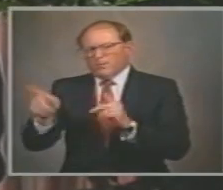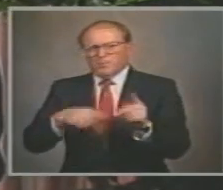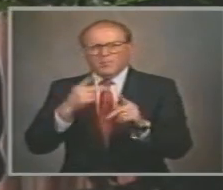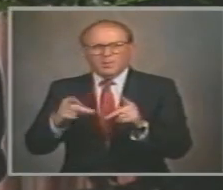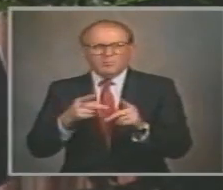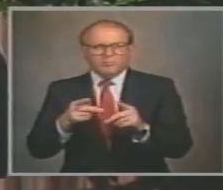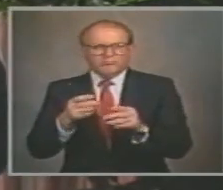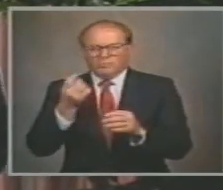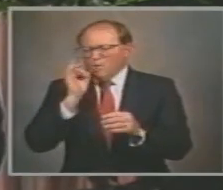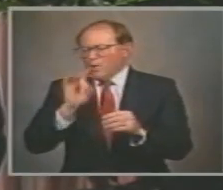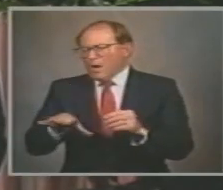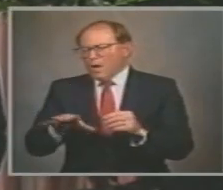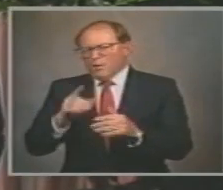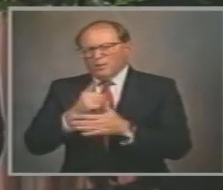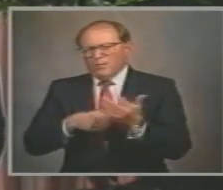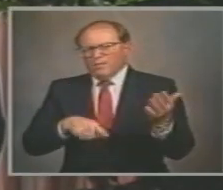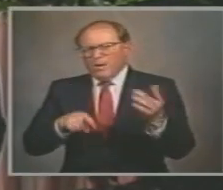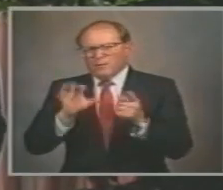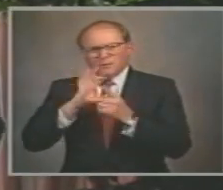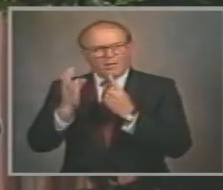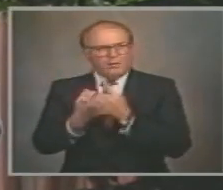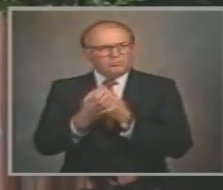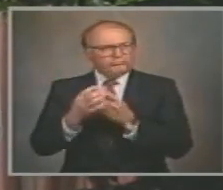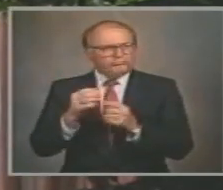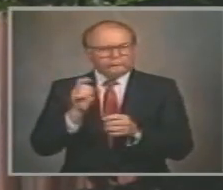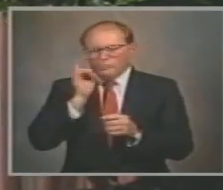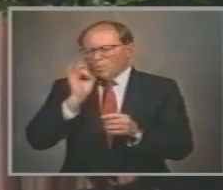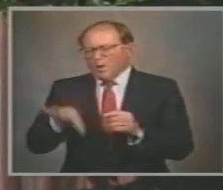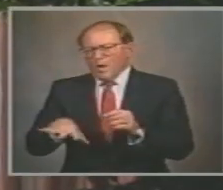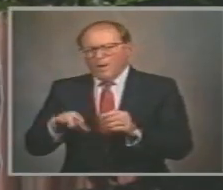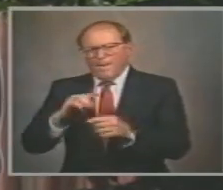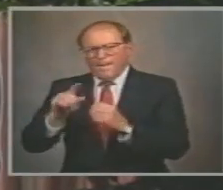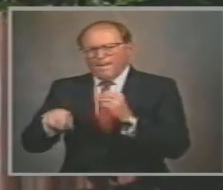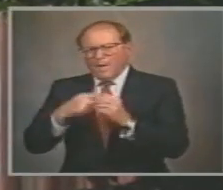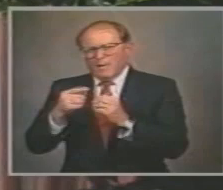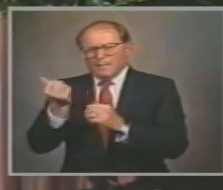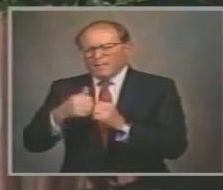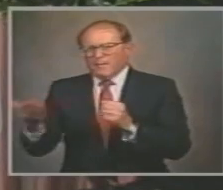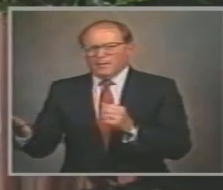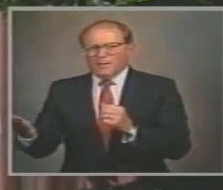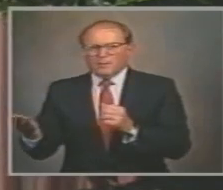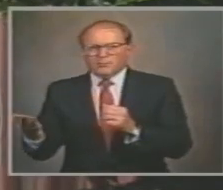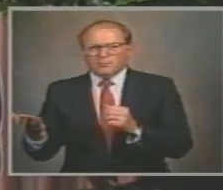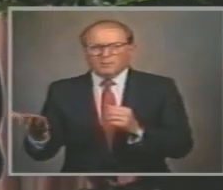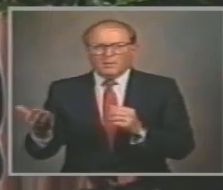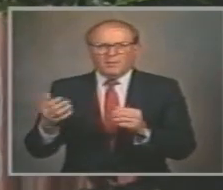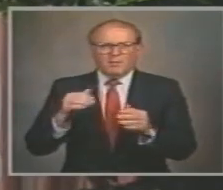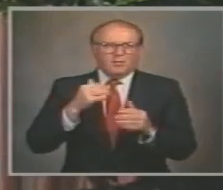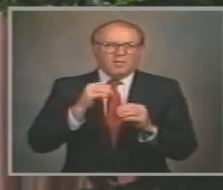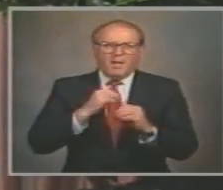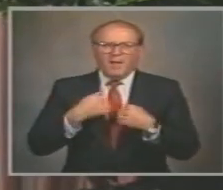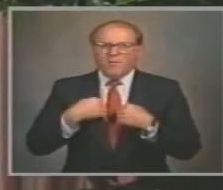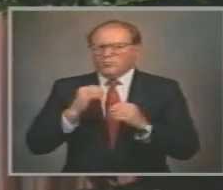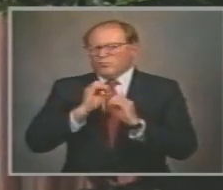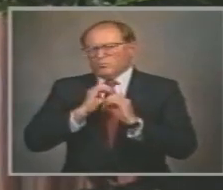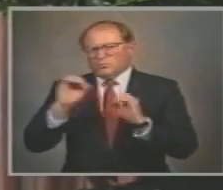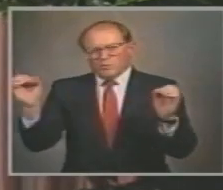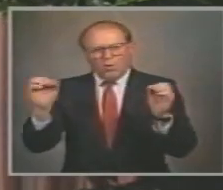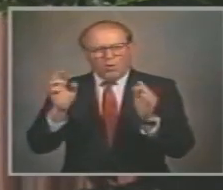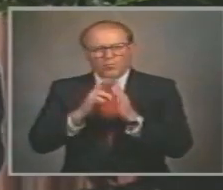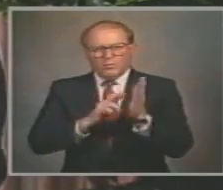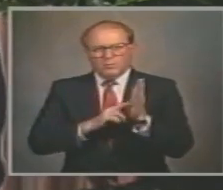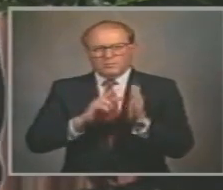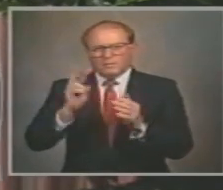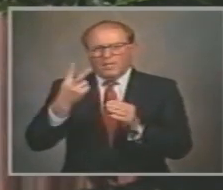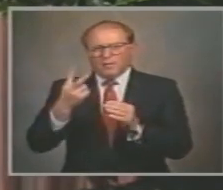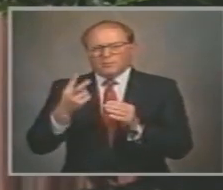society By distancing The individual From the norms And the values Of the community And